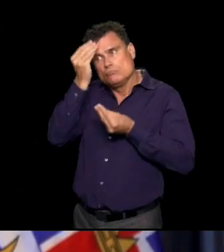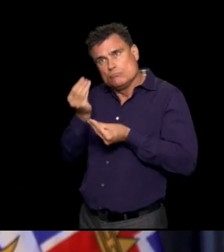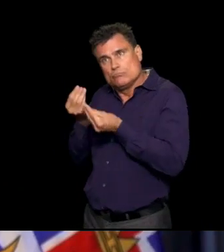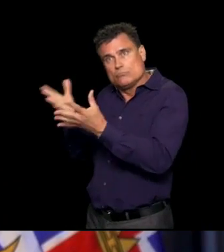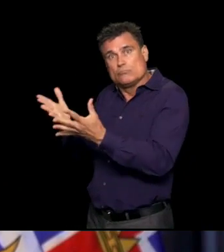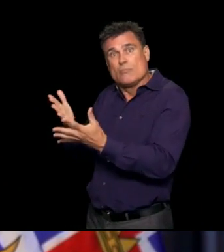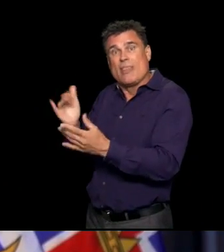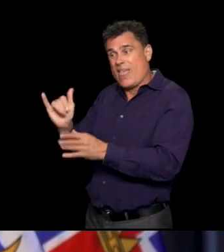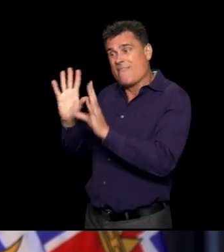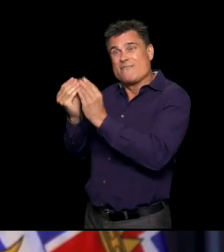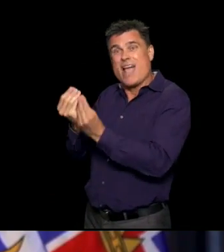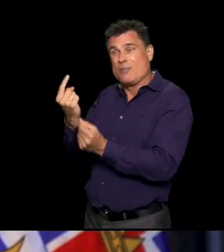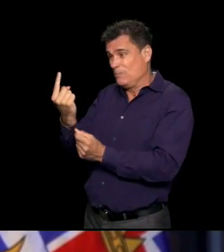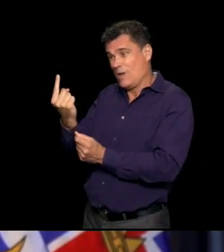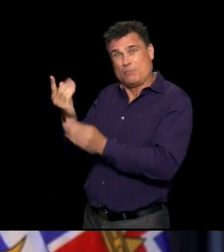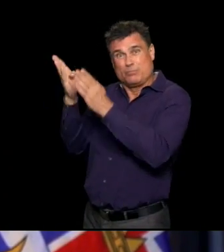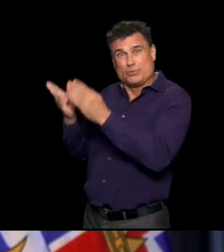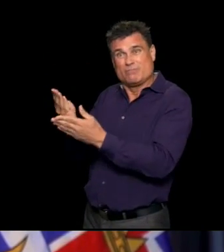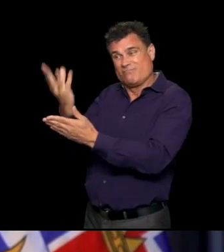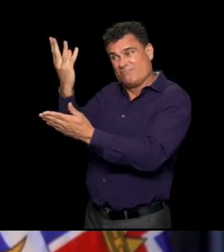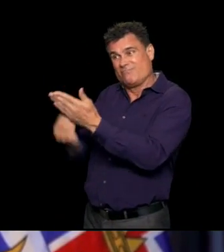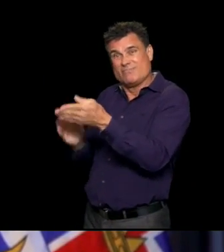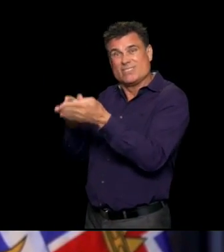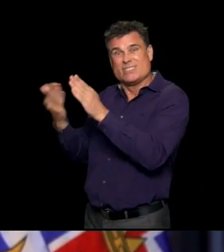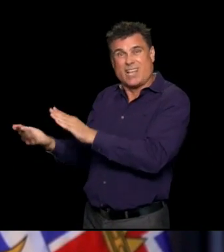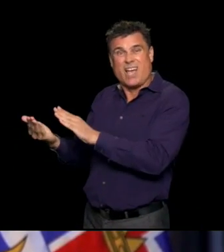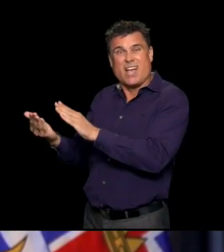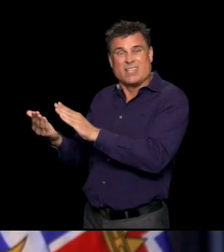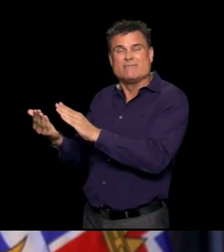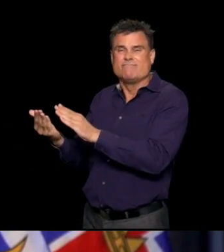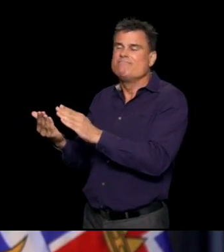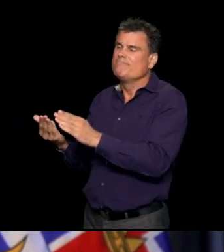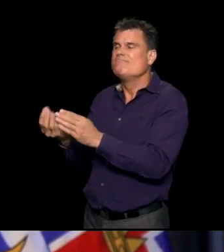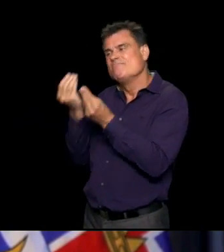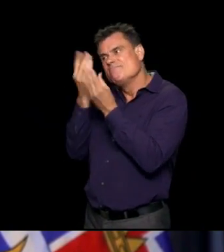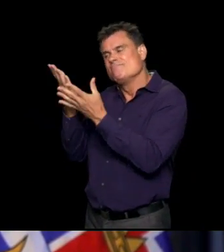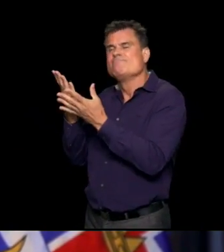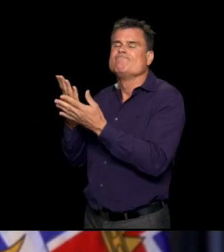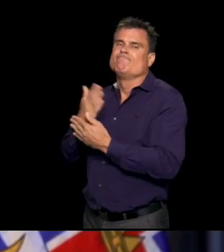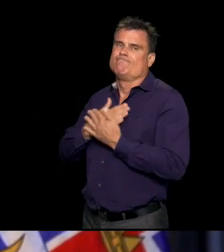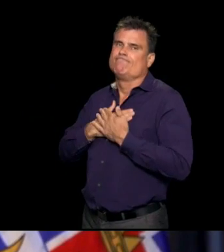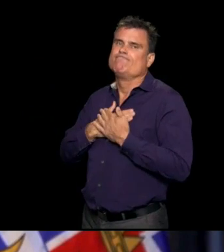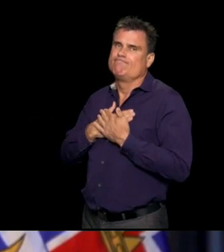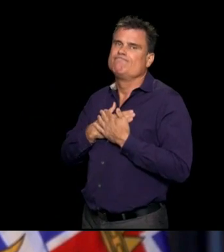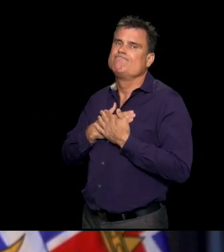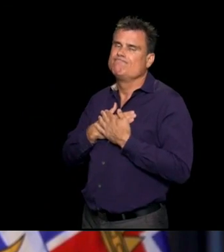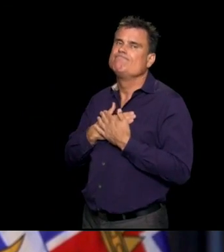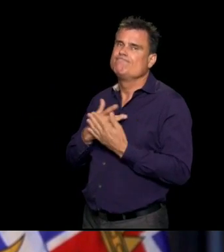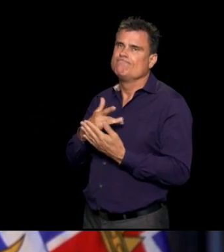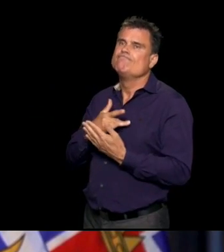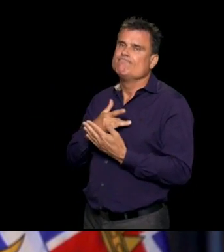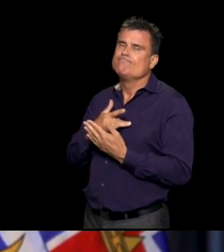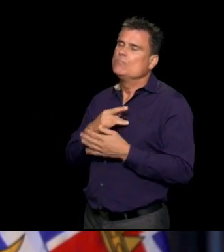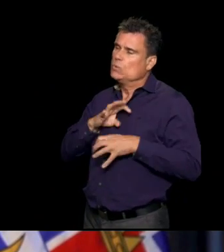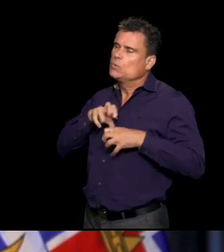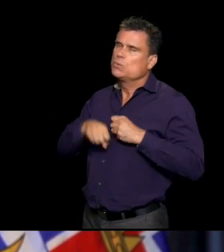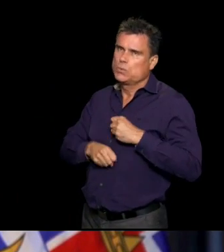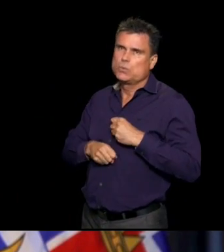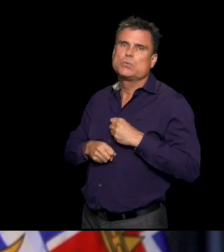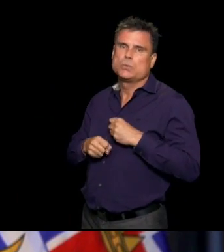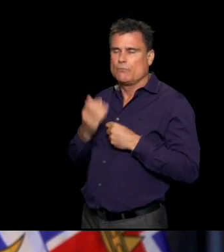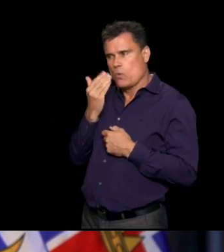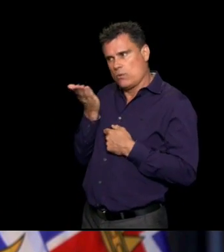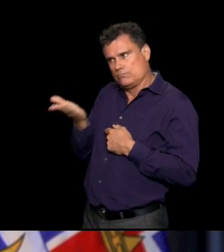my condolences to the family of the person who passed away in Fraser Health and long-term care from COVID-19